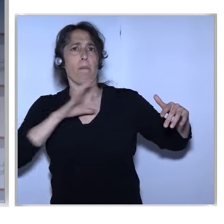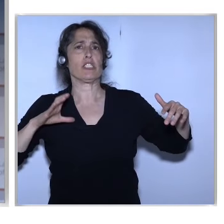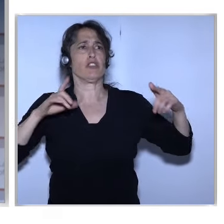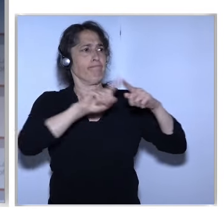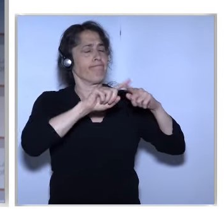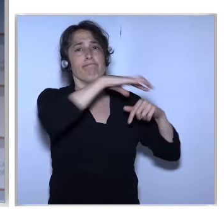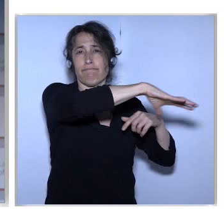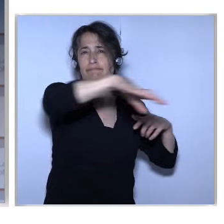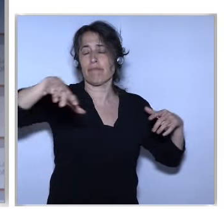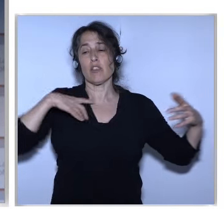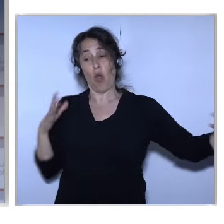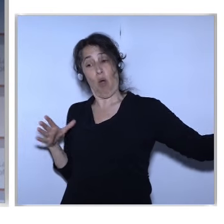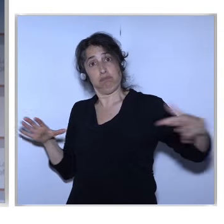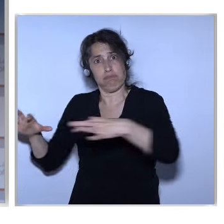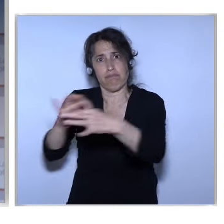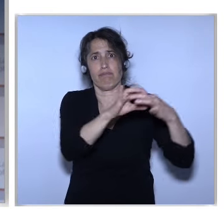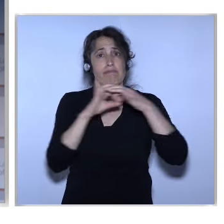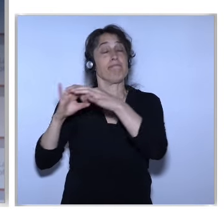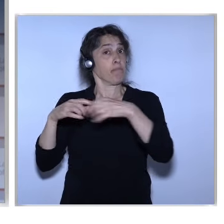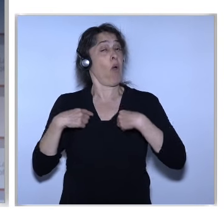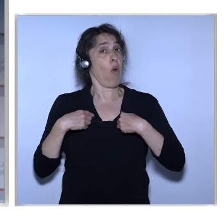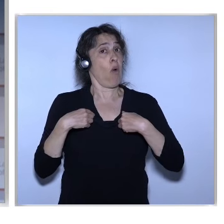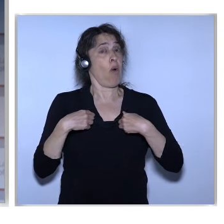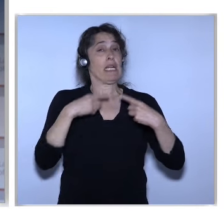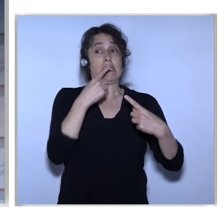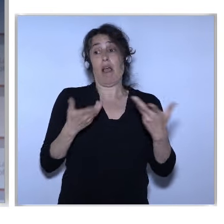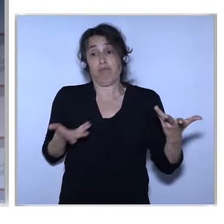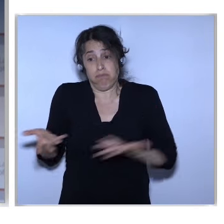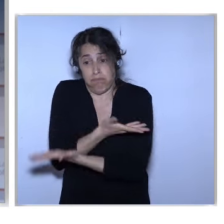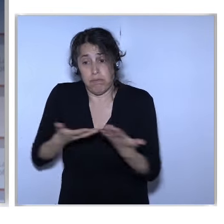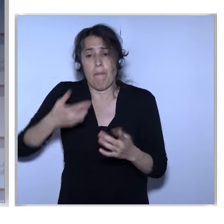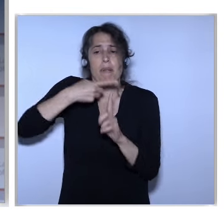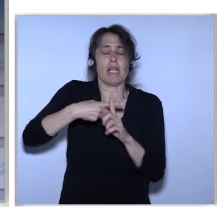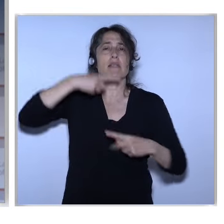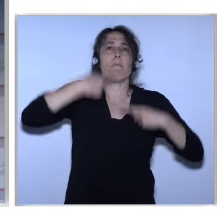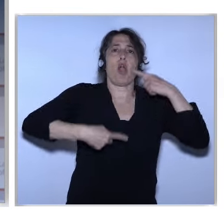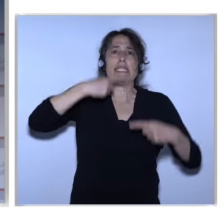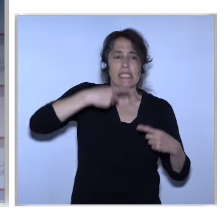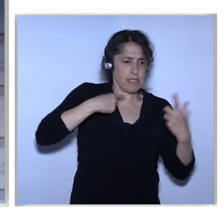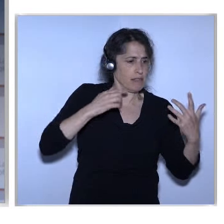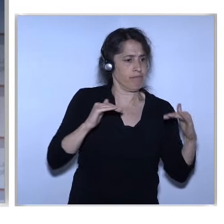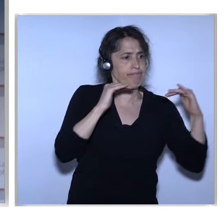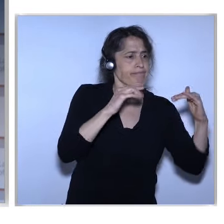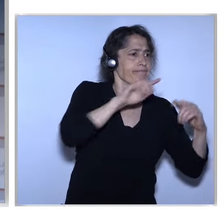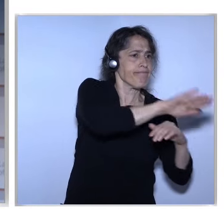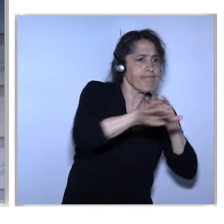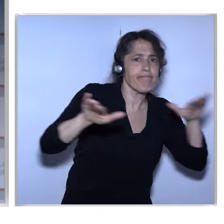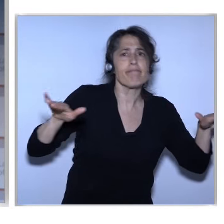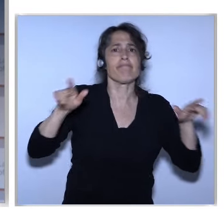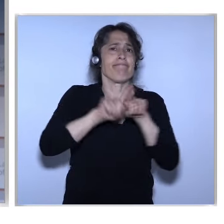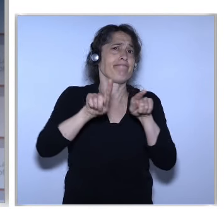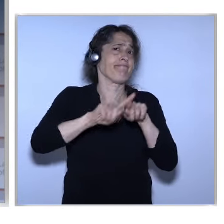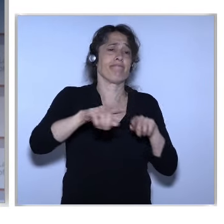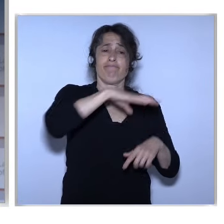That Is Where I Challenging As Well You As Representatives Of Different Organizations Different Cities